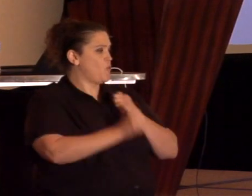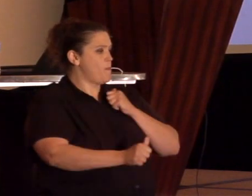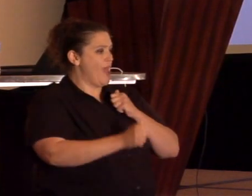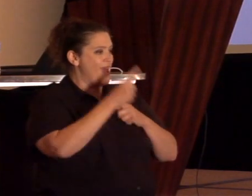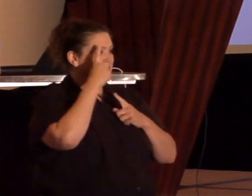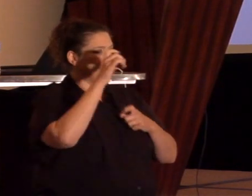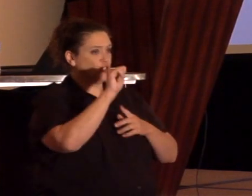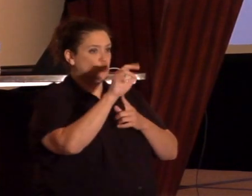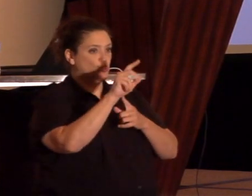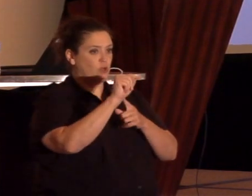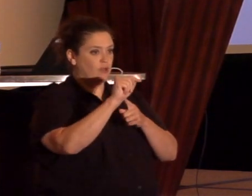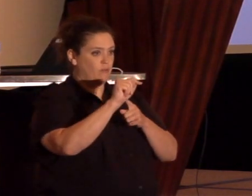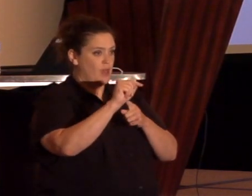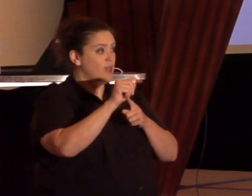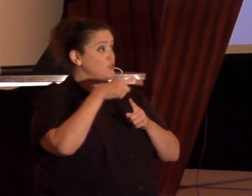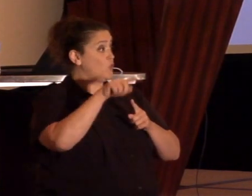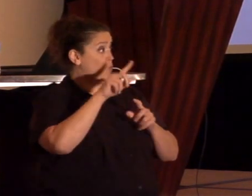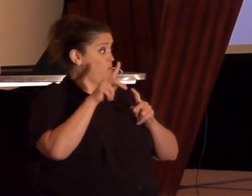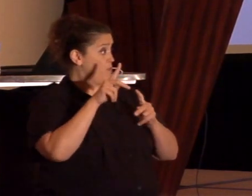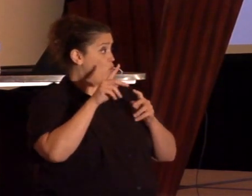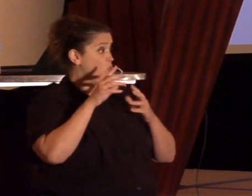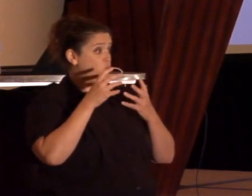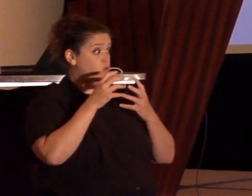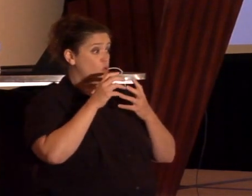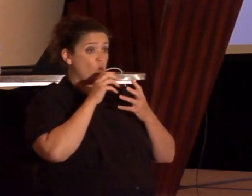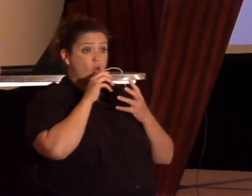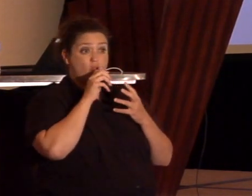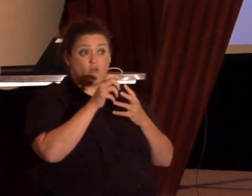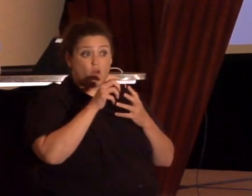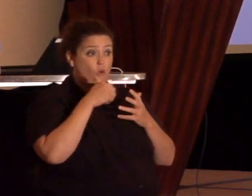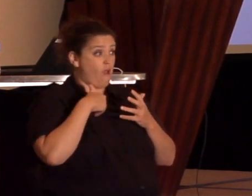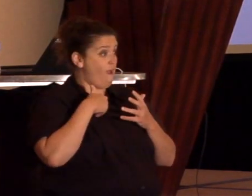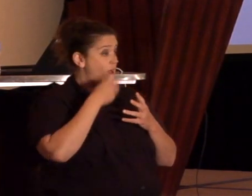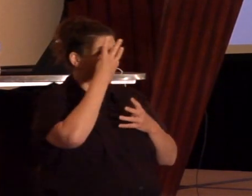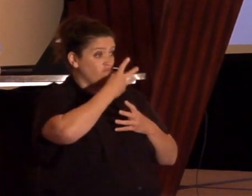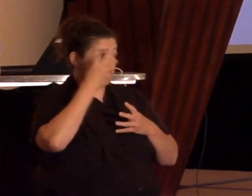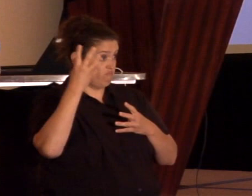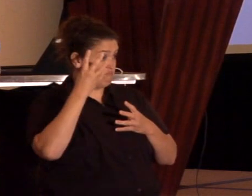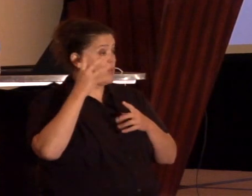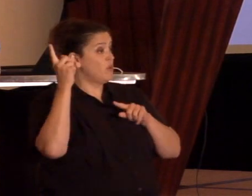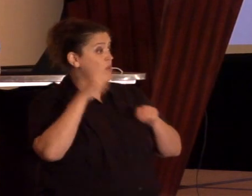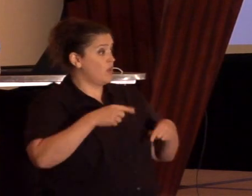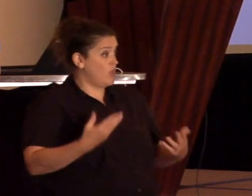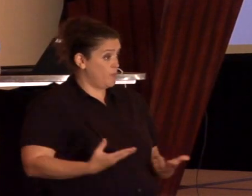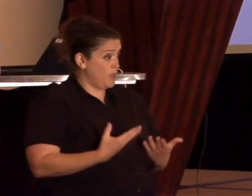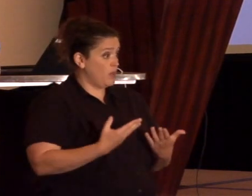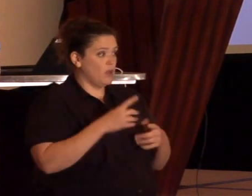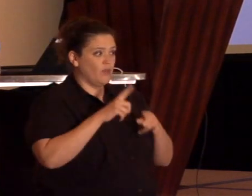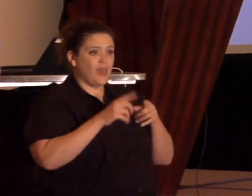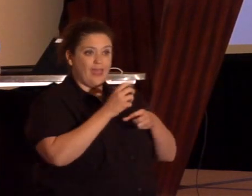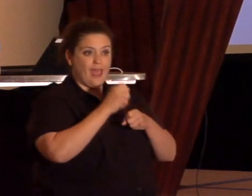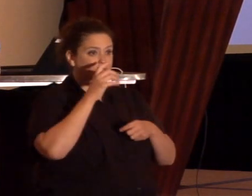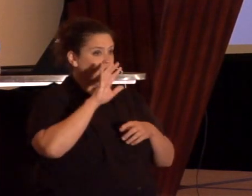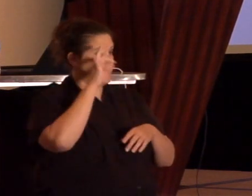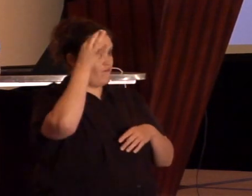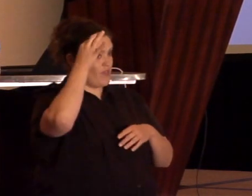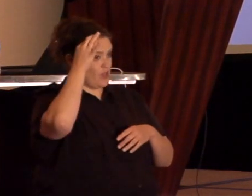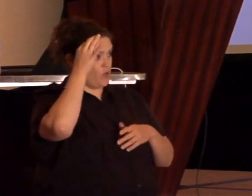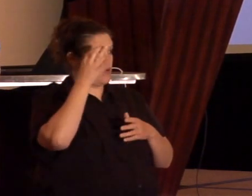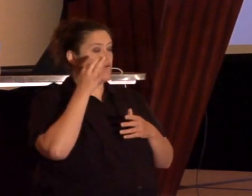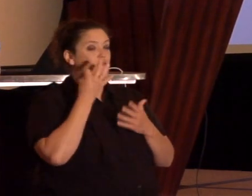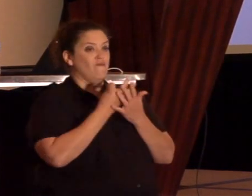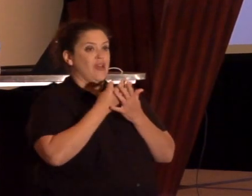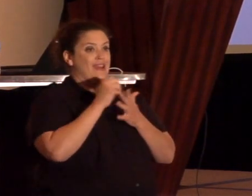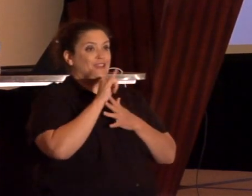youth have the least access to college, they can't receive federal financial aid, and again, they're vulnerable for